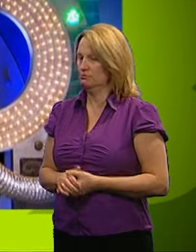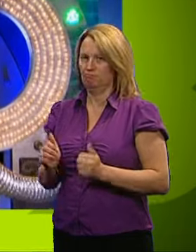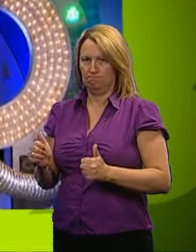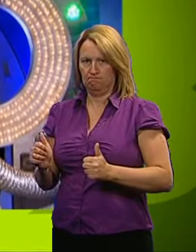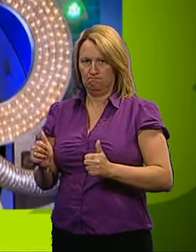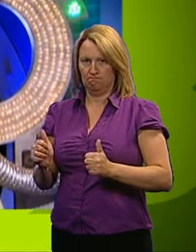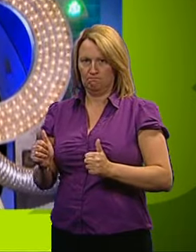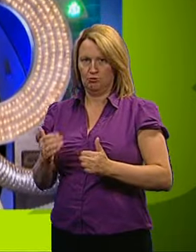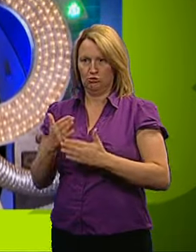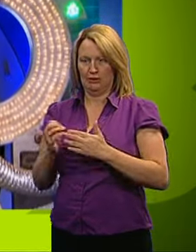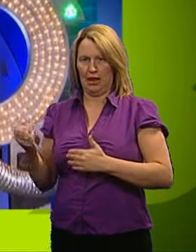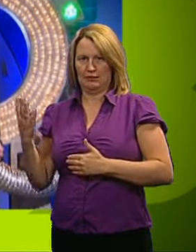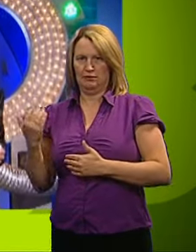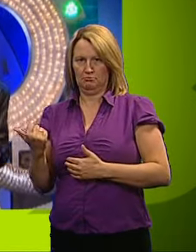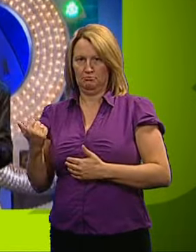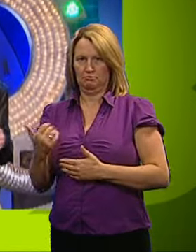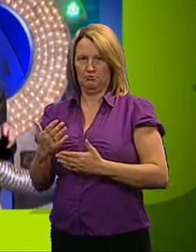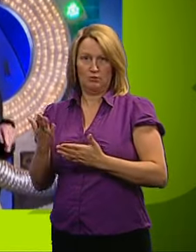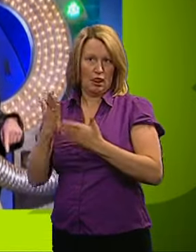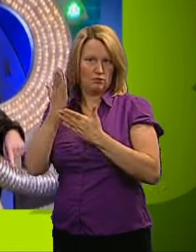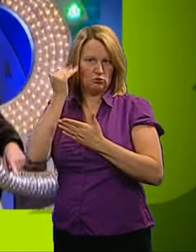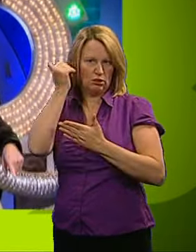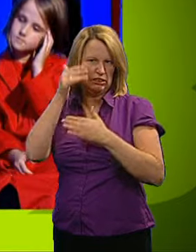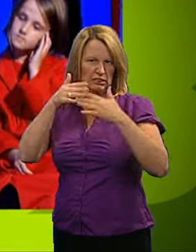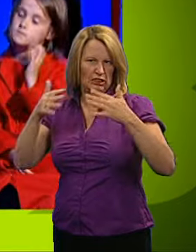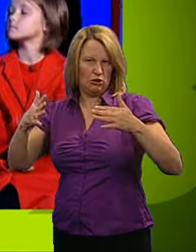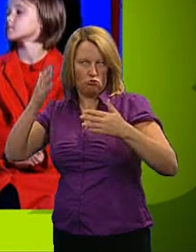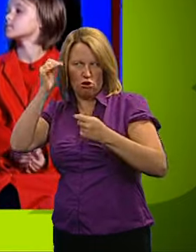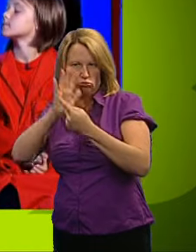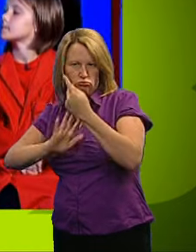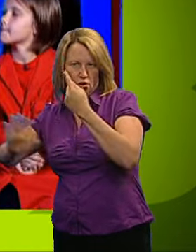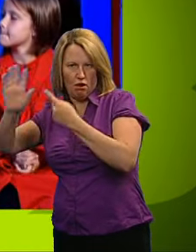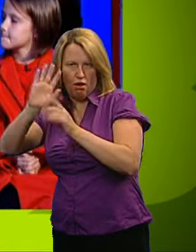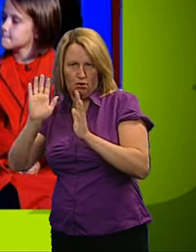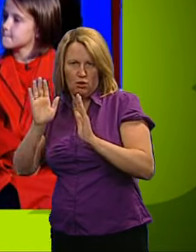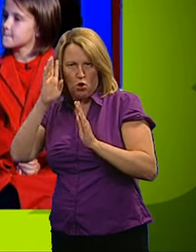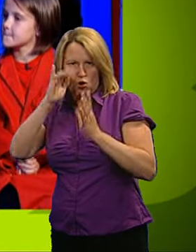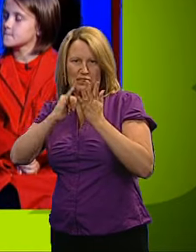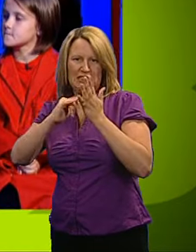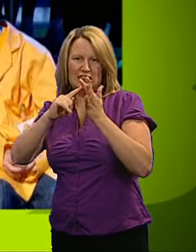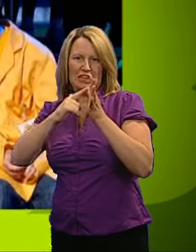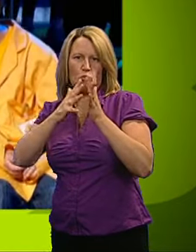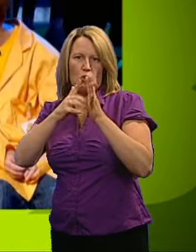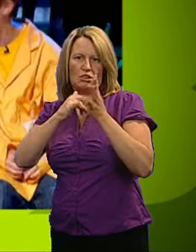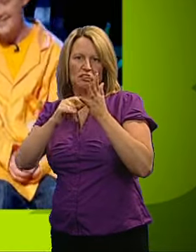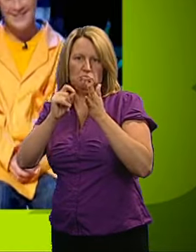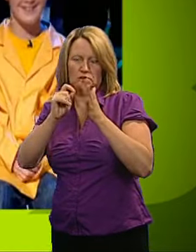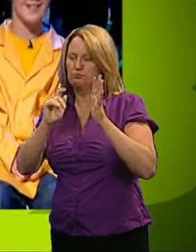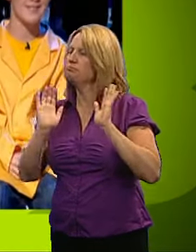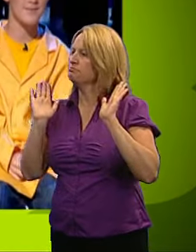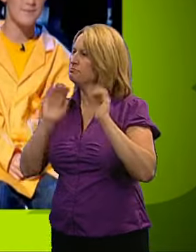It does live in Australia, in the sea, obviously, around Australia. It's also known as the sea wasp. OK.